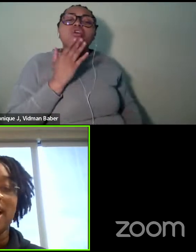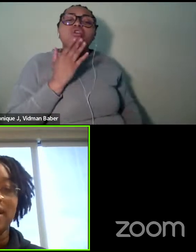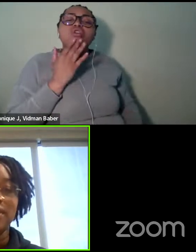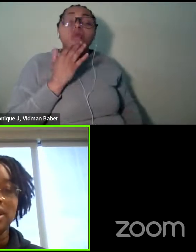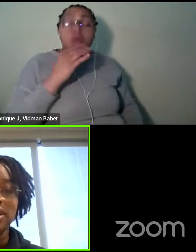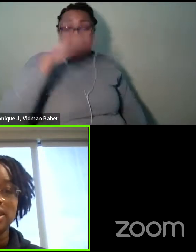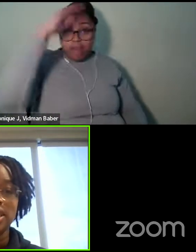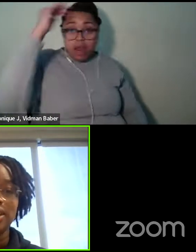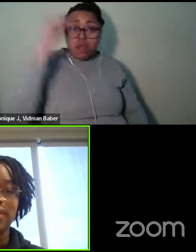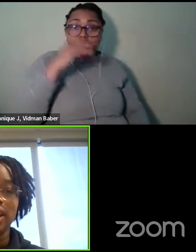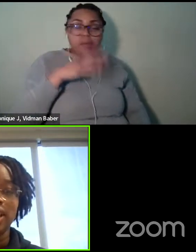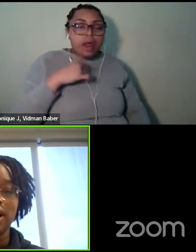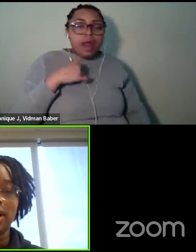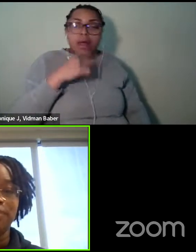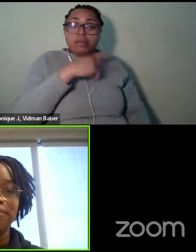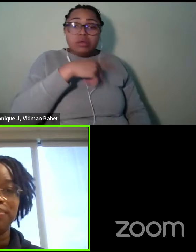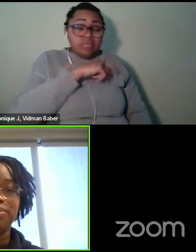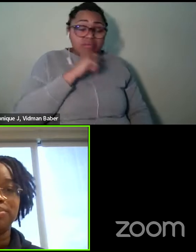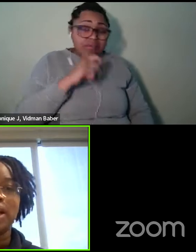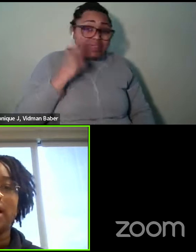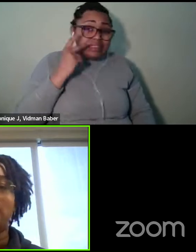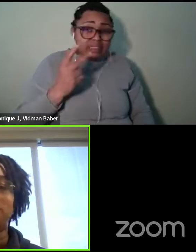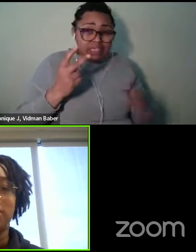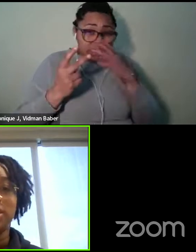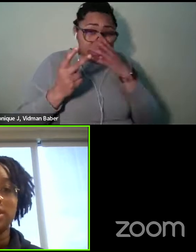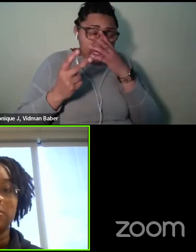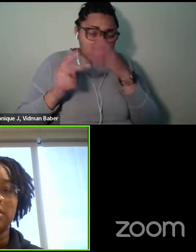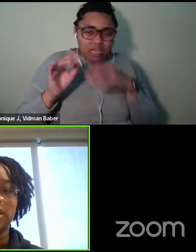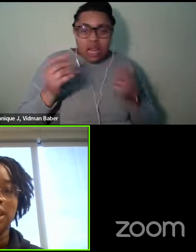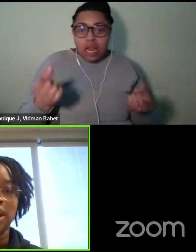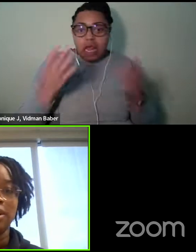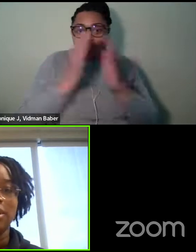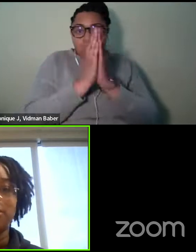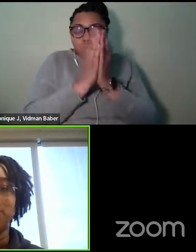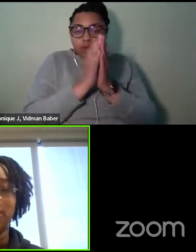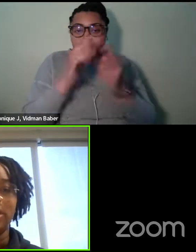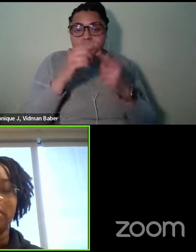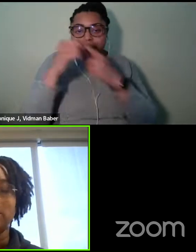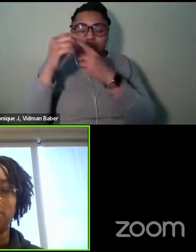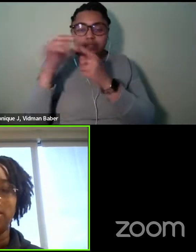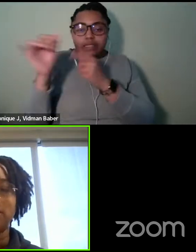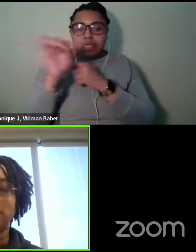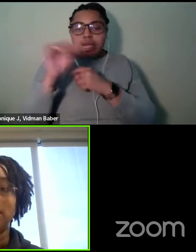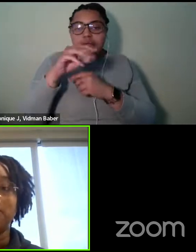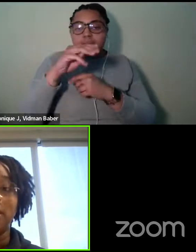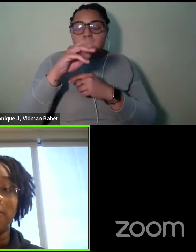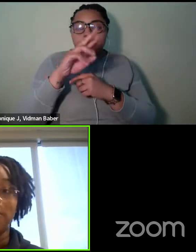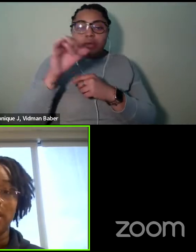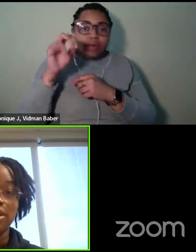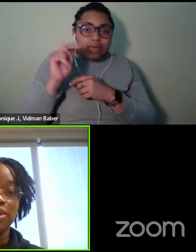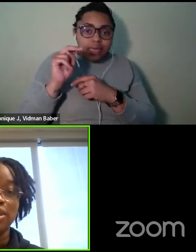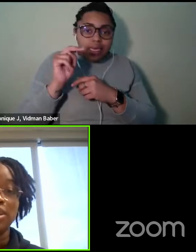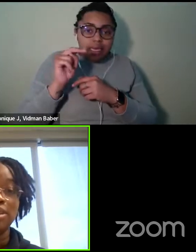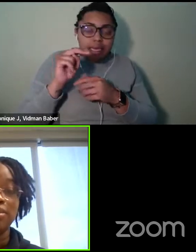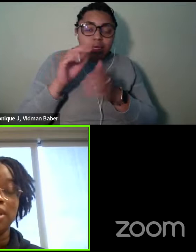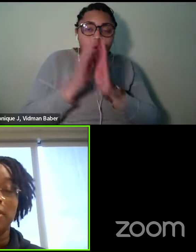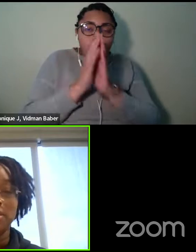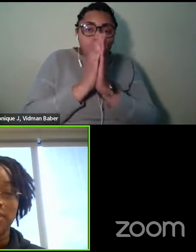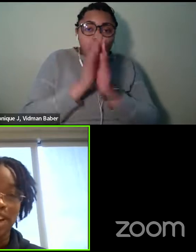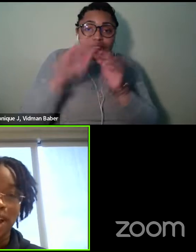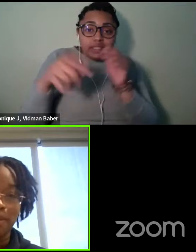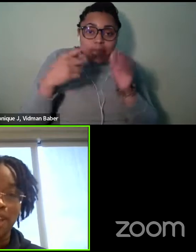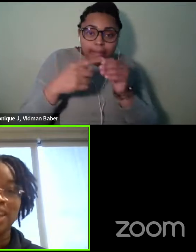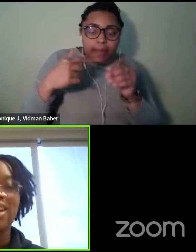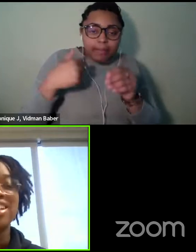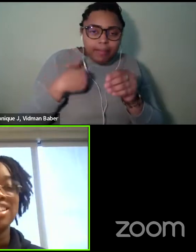haven't seen really, um, a lot of books, especially like Marine based books about me. So it's, it